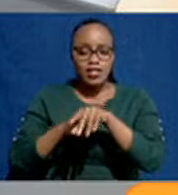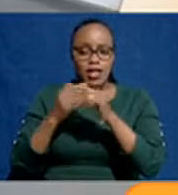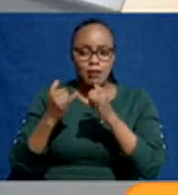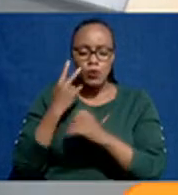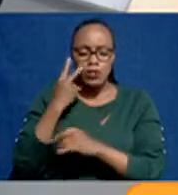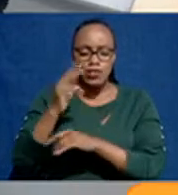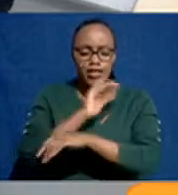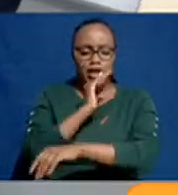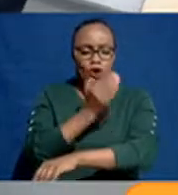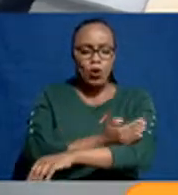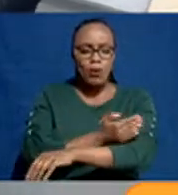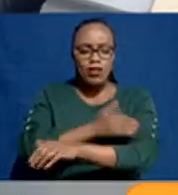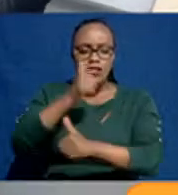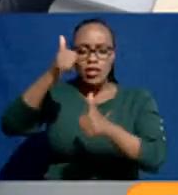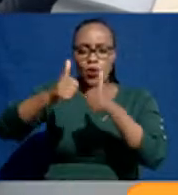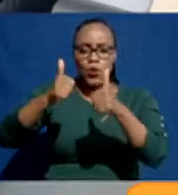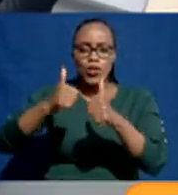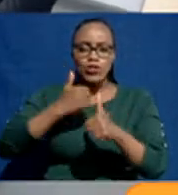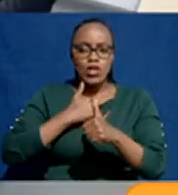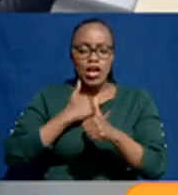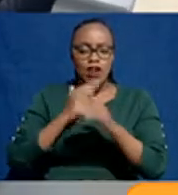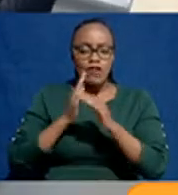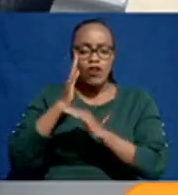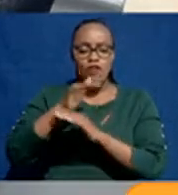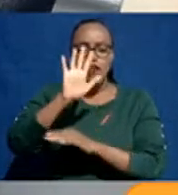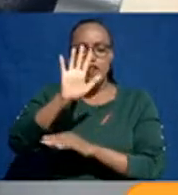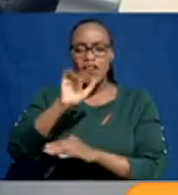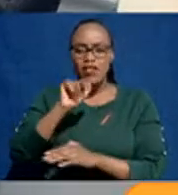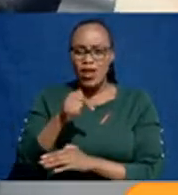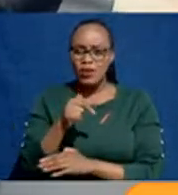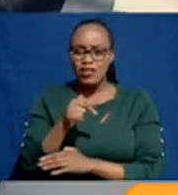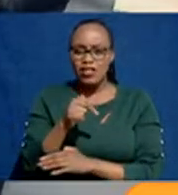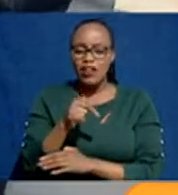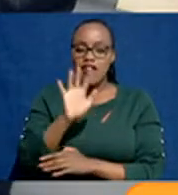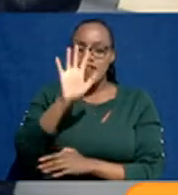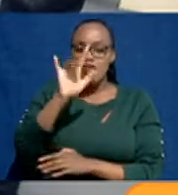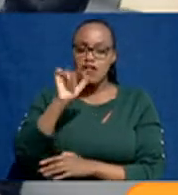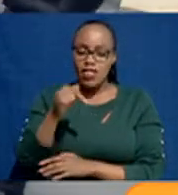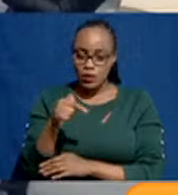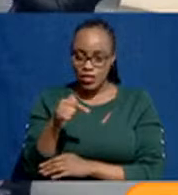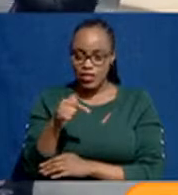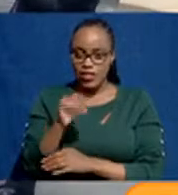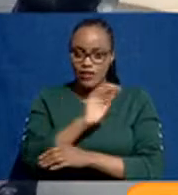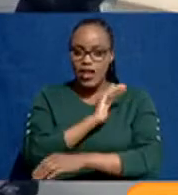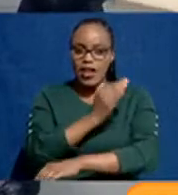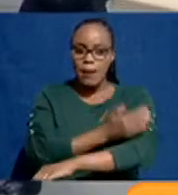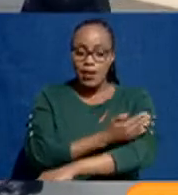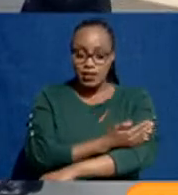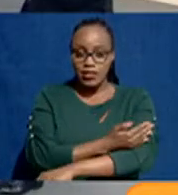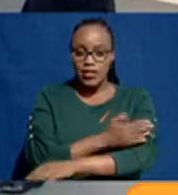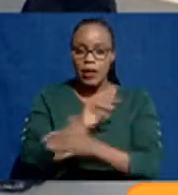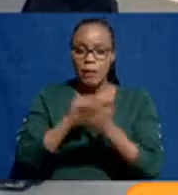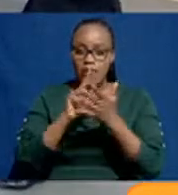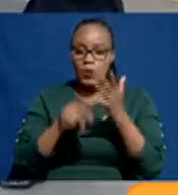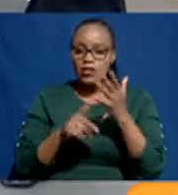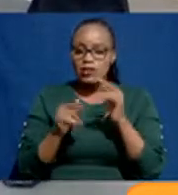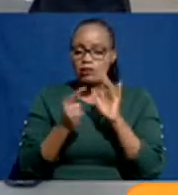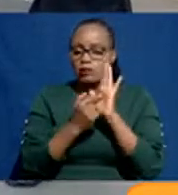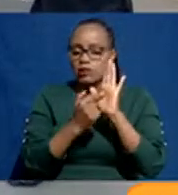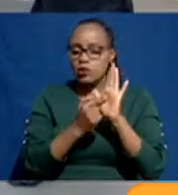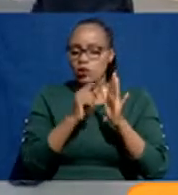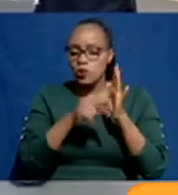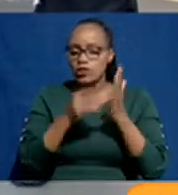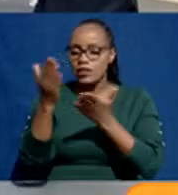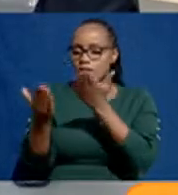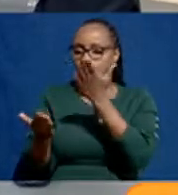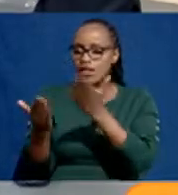I'm looking at the capacities, which are just over 500,000 capacities. So that would appear like it's an